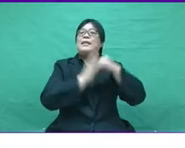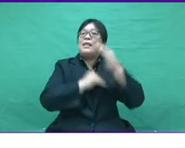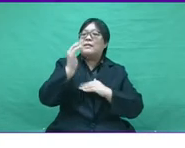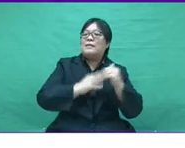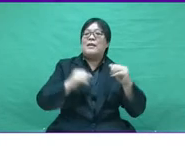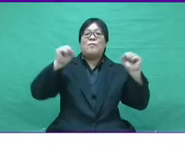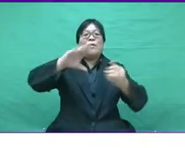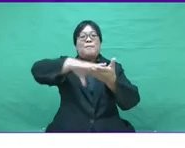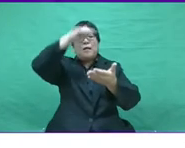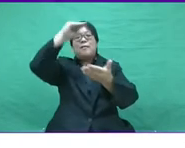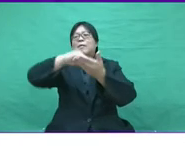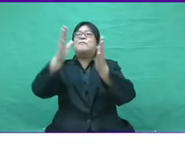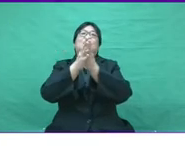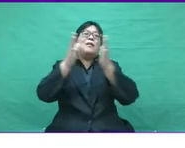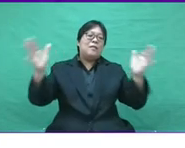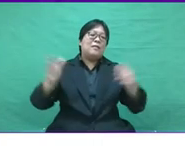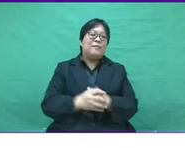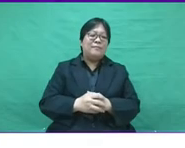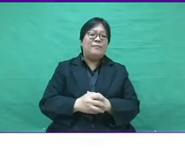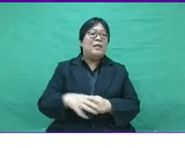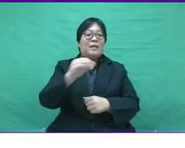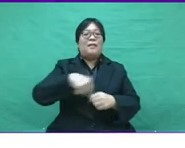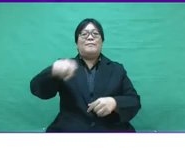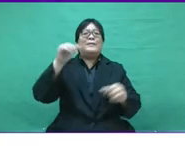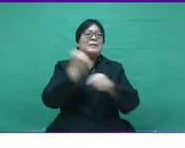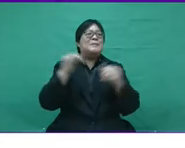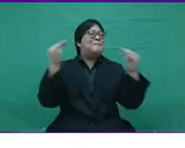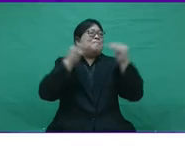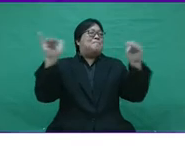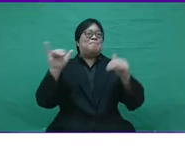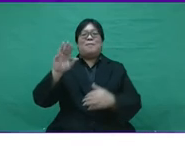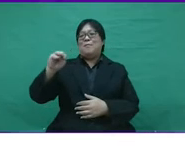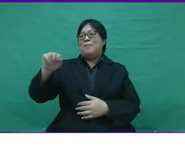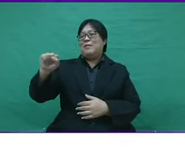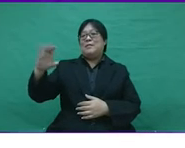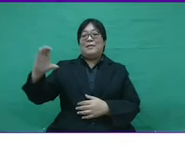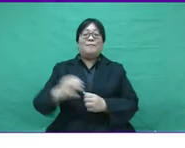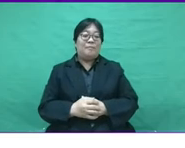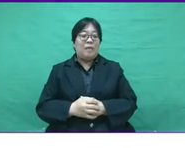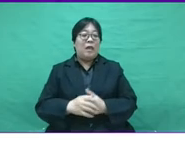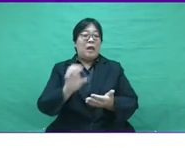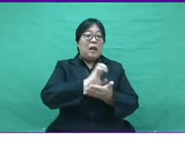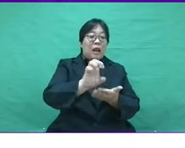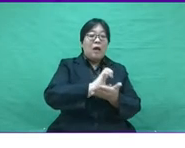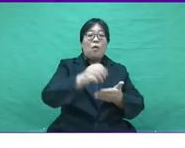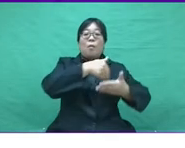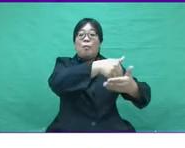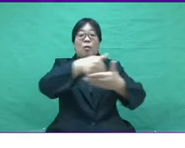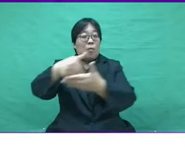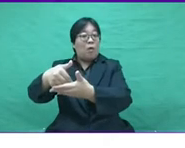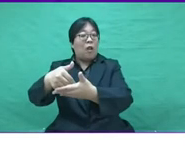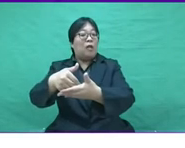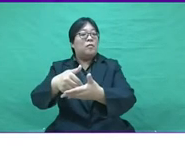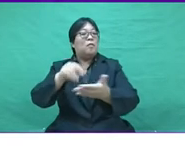environment so that they will work comfortably and they can learn more than we should work as a multinational company.